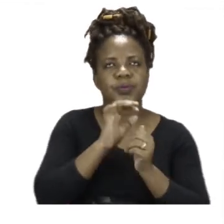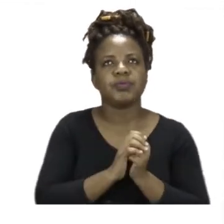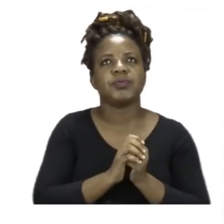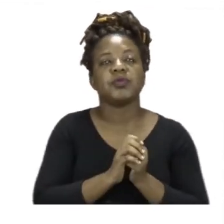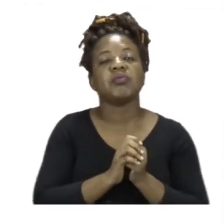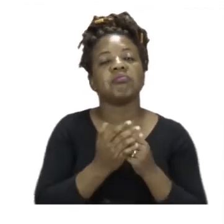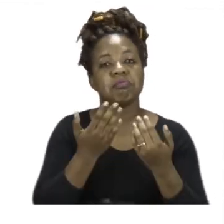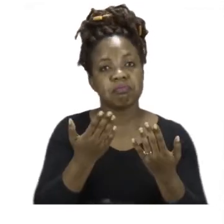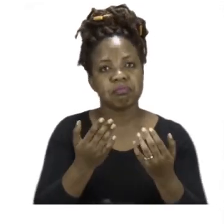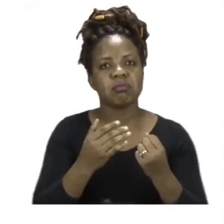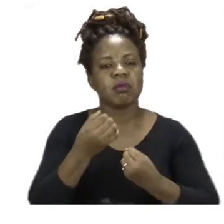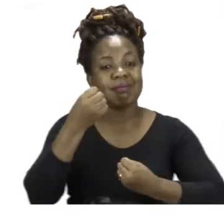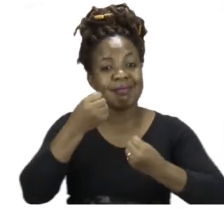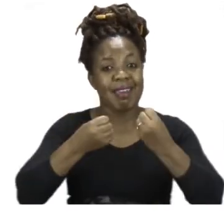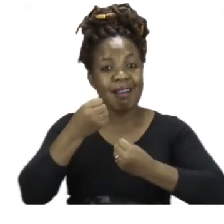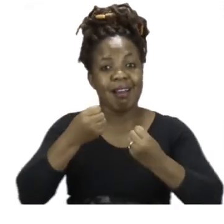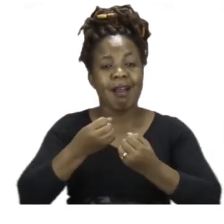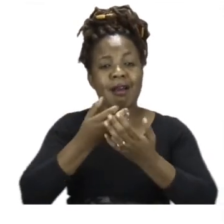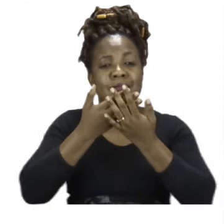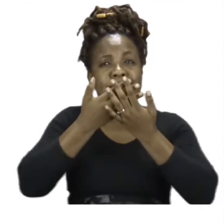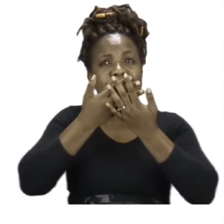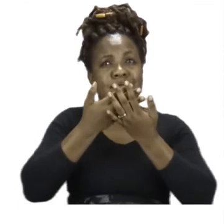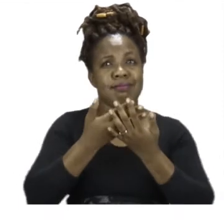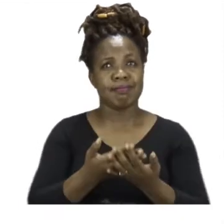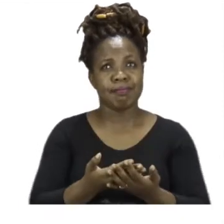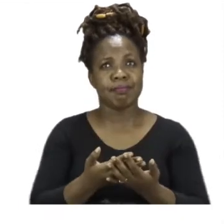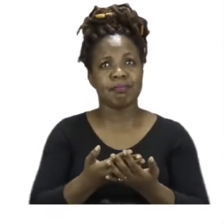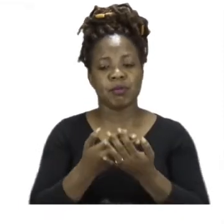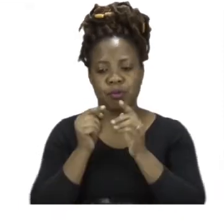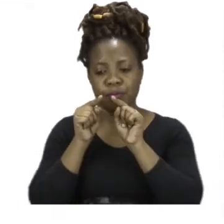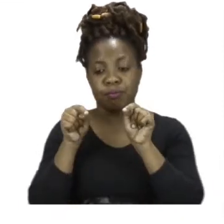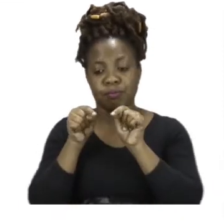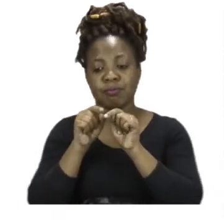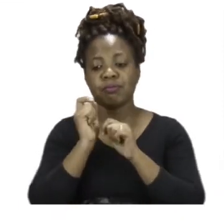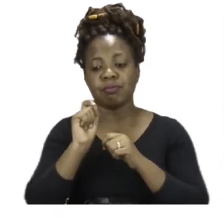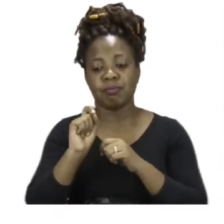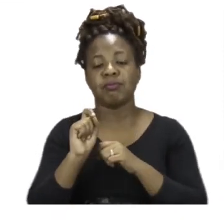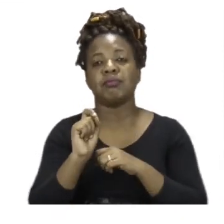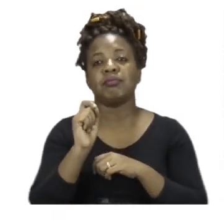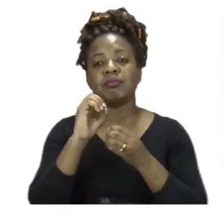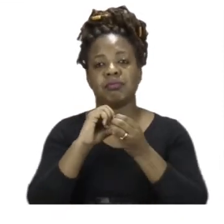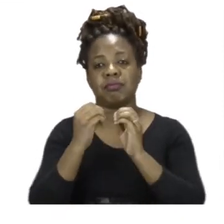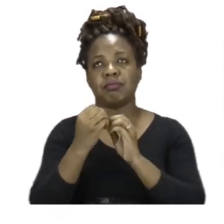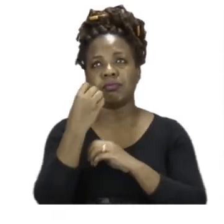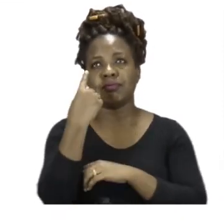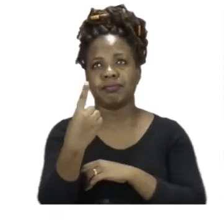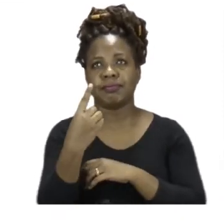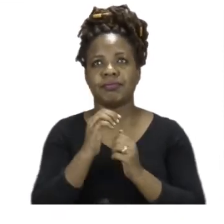in that box. And then we can take a look at the baby bottle and the feather.